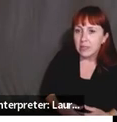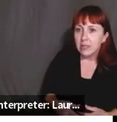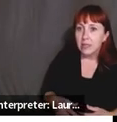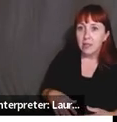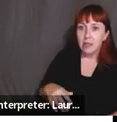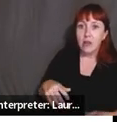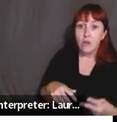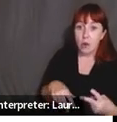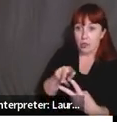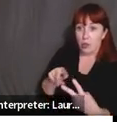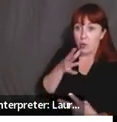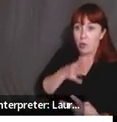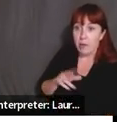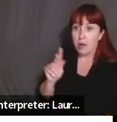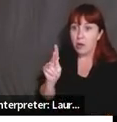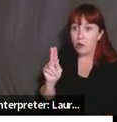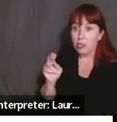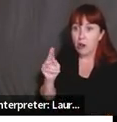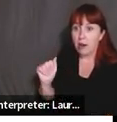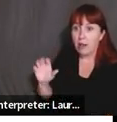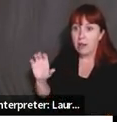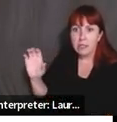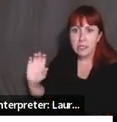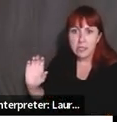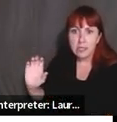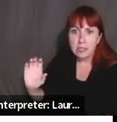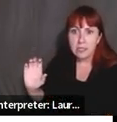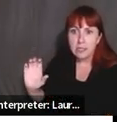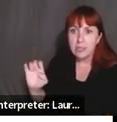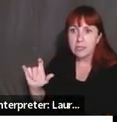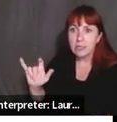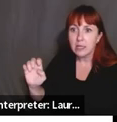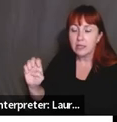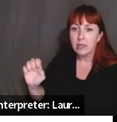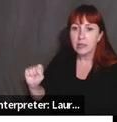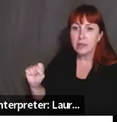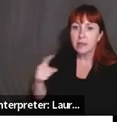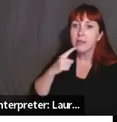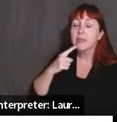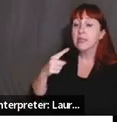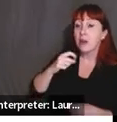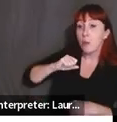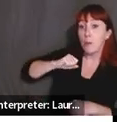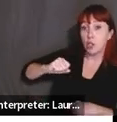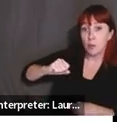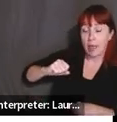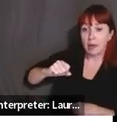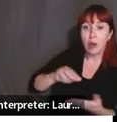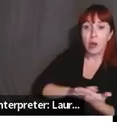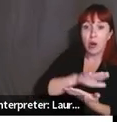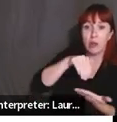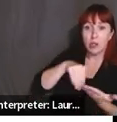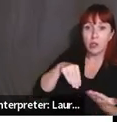and Cecile, um, how do you deal, I know we had the question on pushback, but specifically when you have college student pushback?